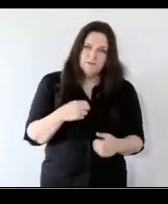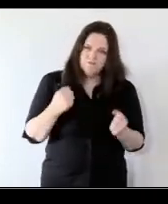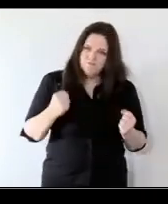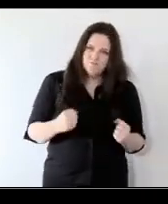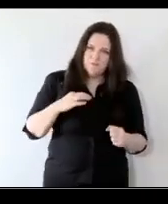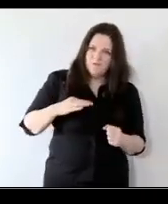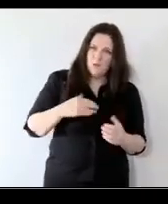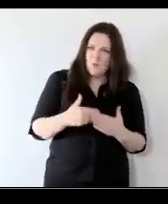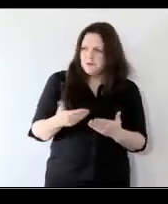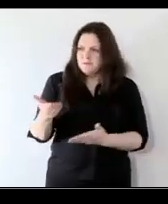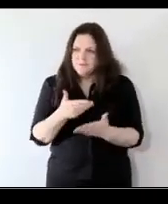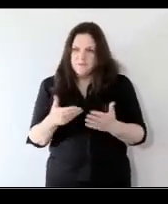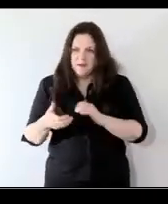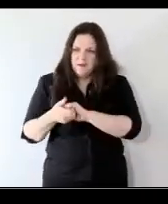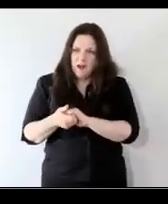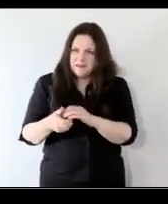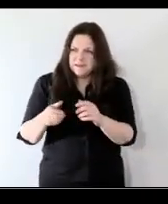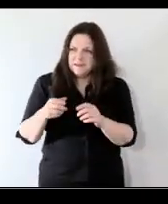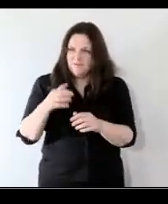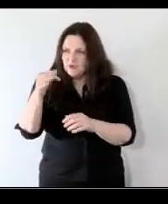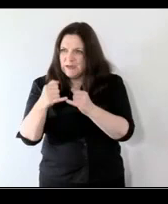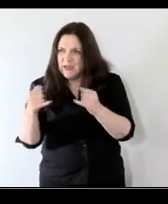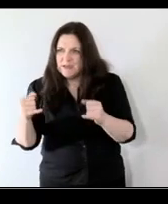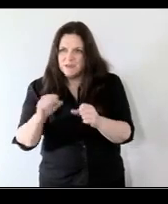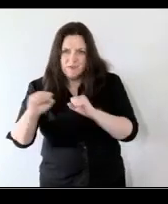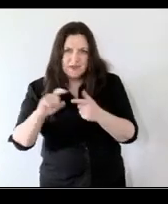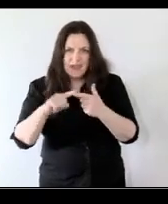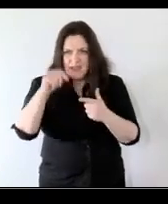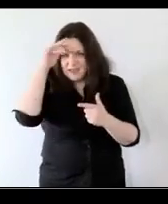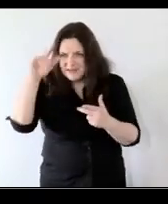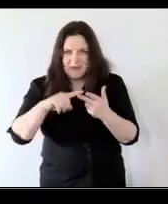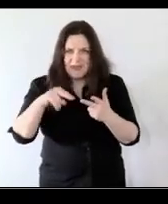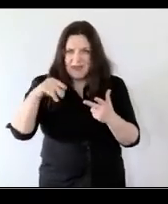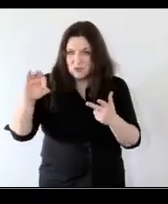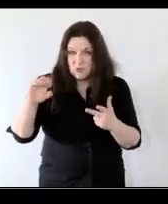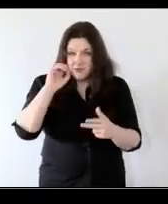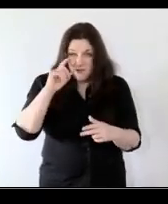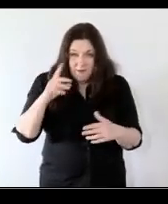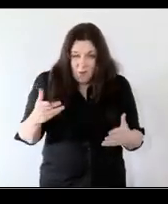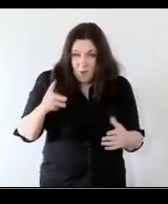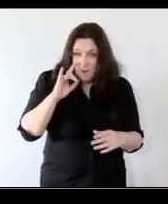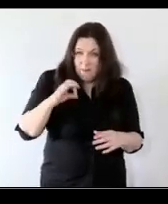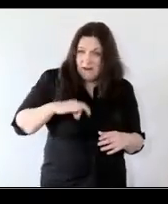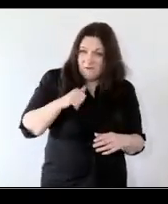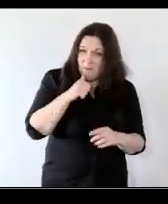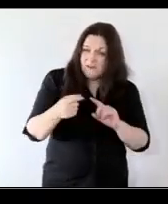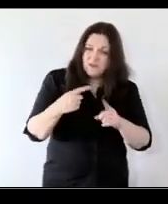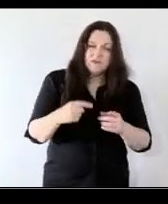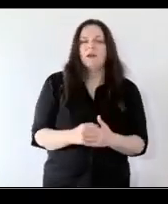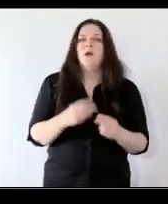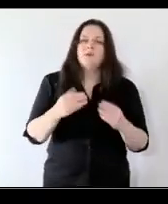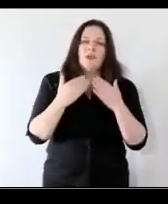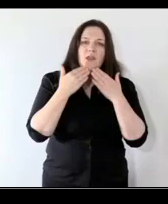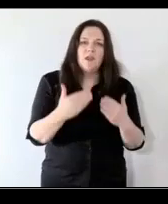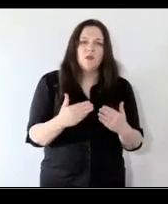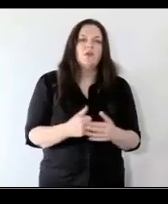here and what what your colleagues across frontline services academia ngos were asking there uh before we close out we're going to do some thank